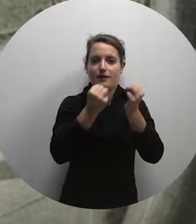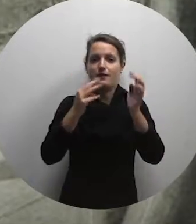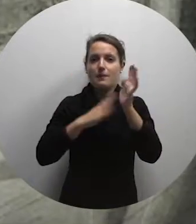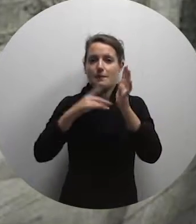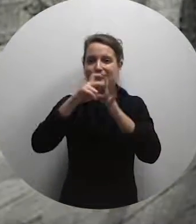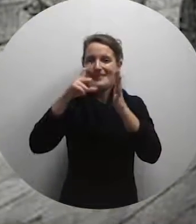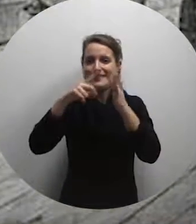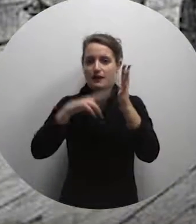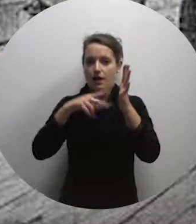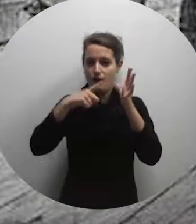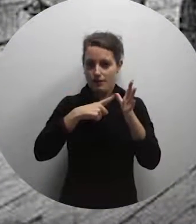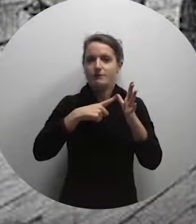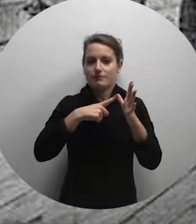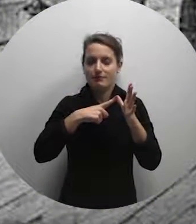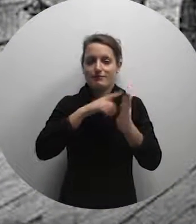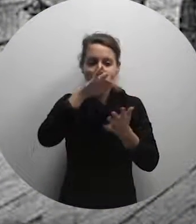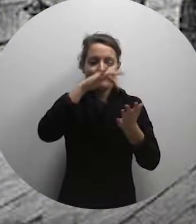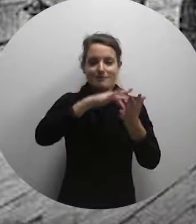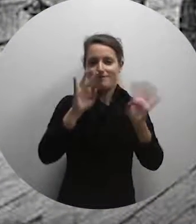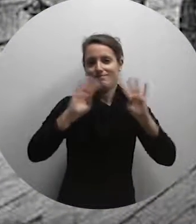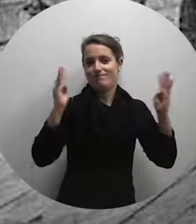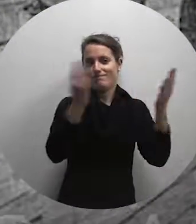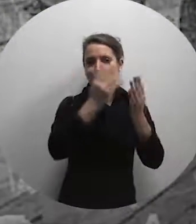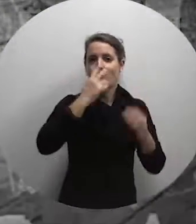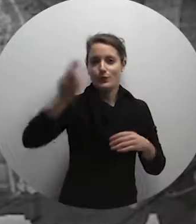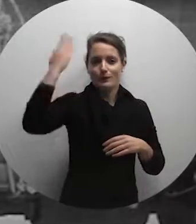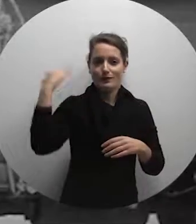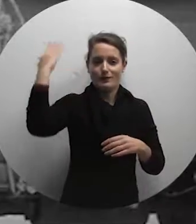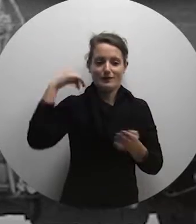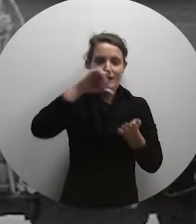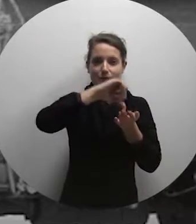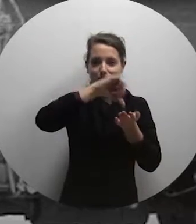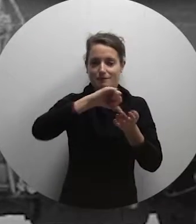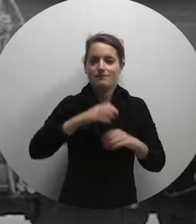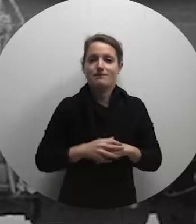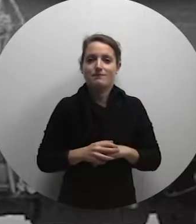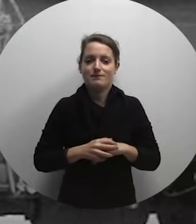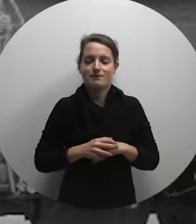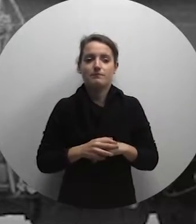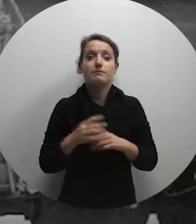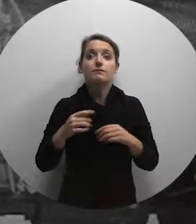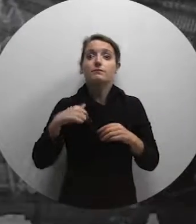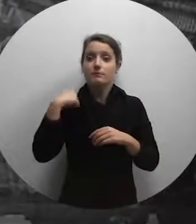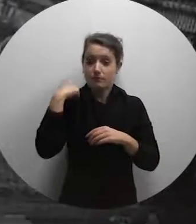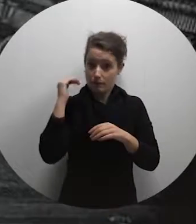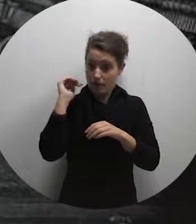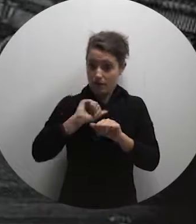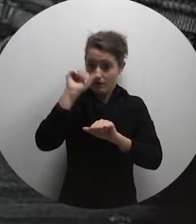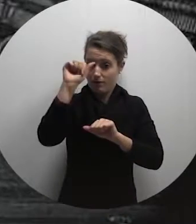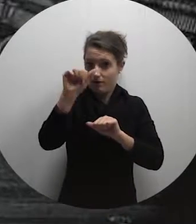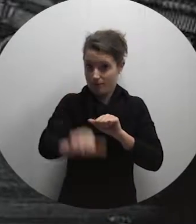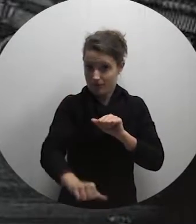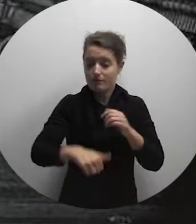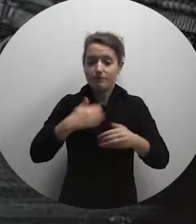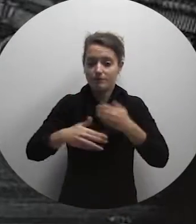production of cotton disappeared from the Maltese islands. During this period, cotton prices had gone down considerably